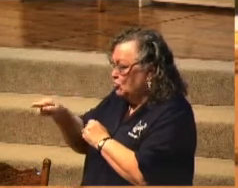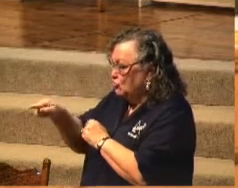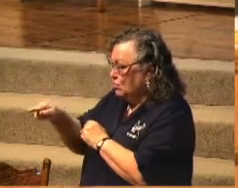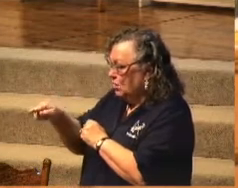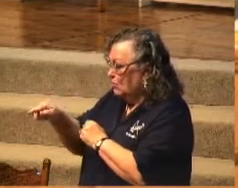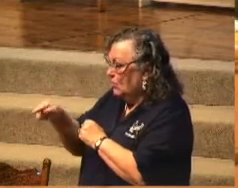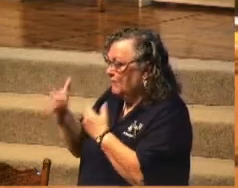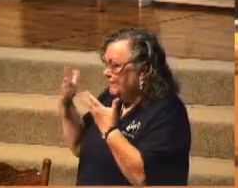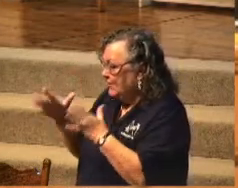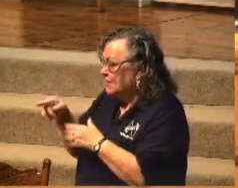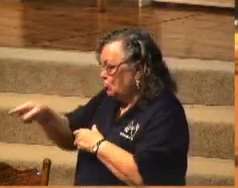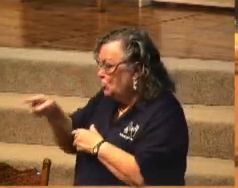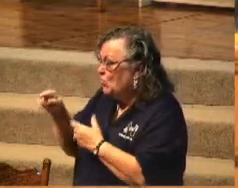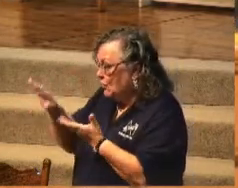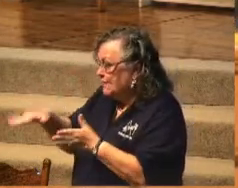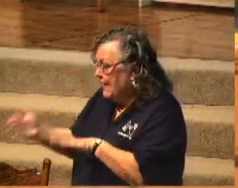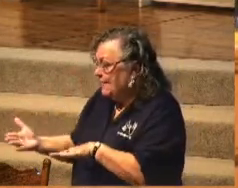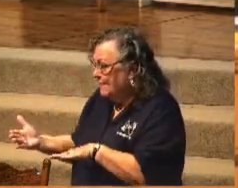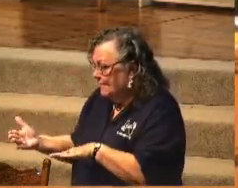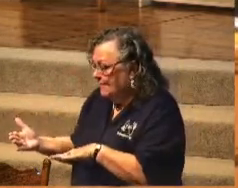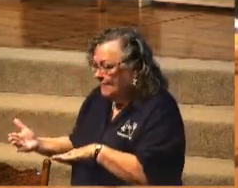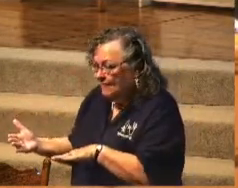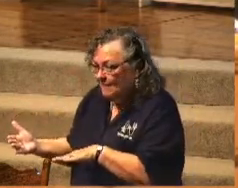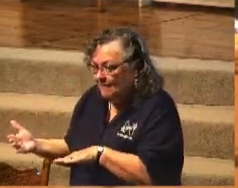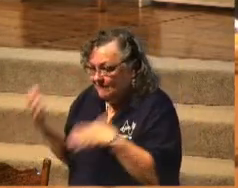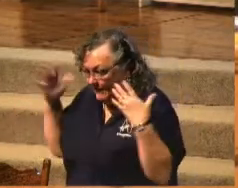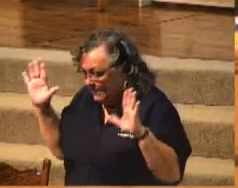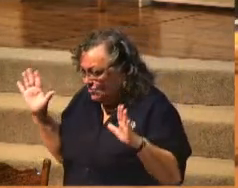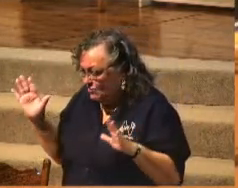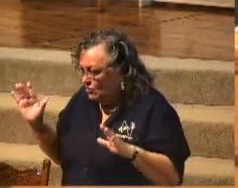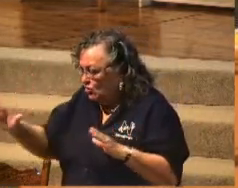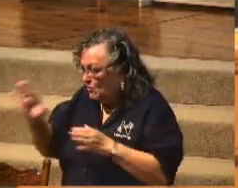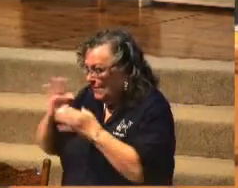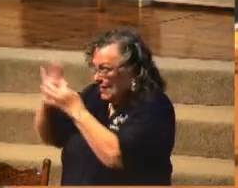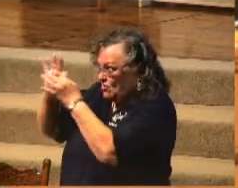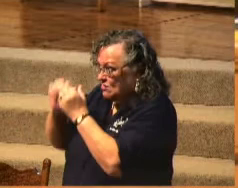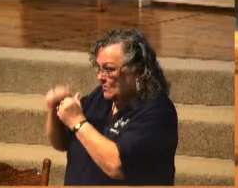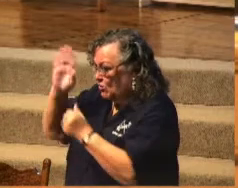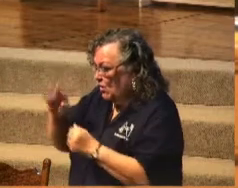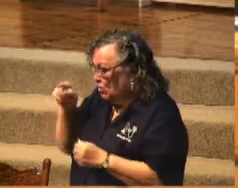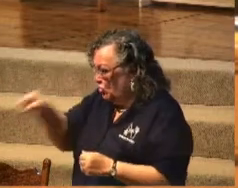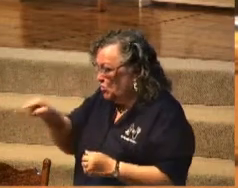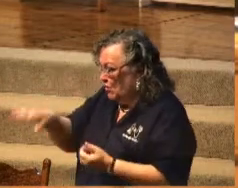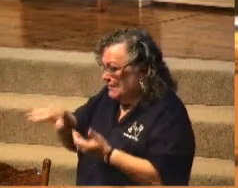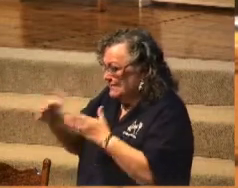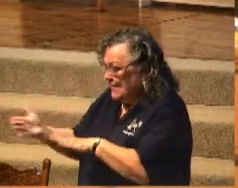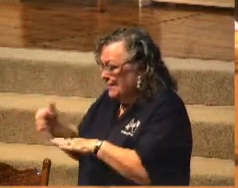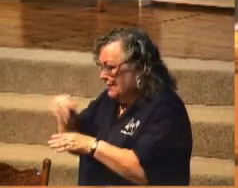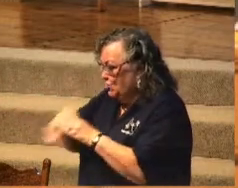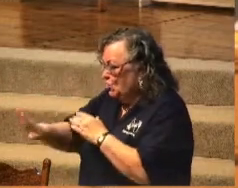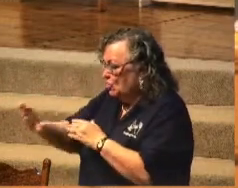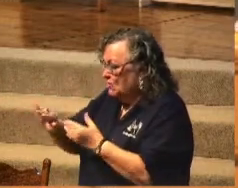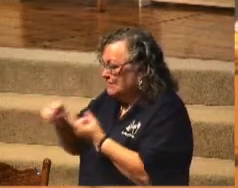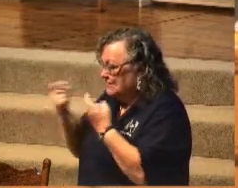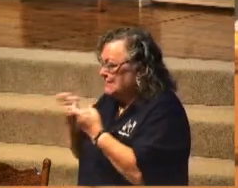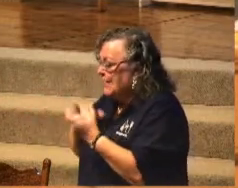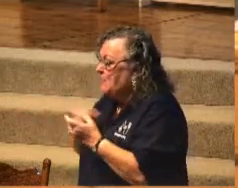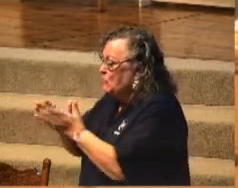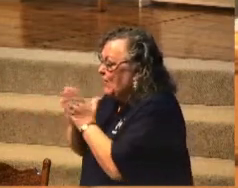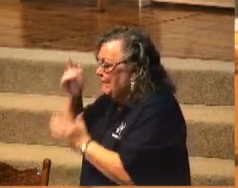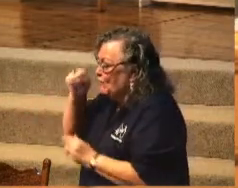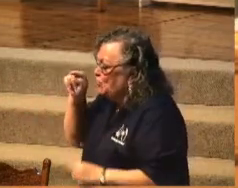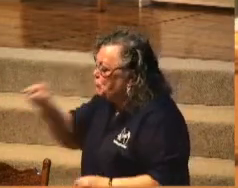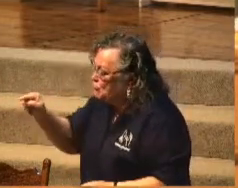already dead. As far as your relationship with God, you are dead in your sins. And I'm praying for you.